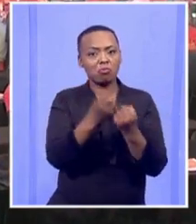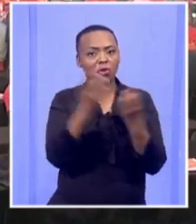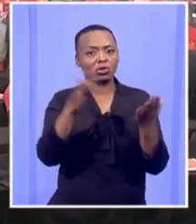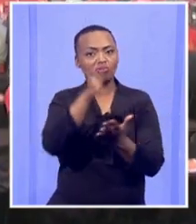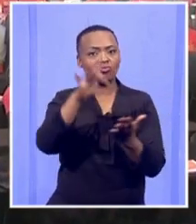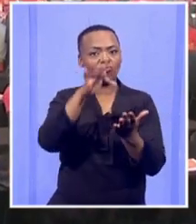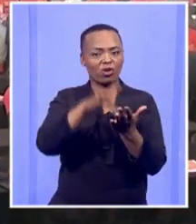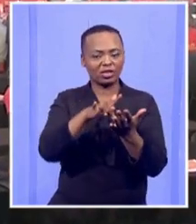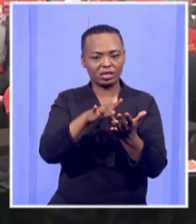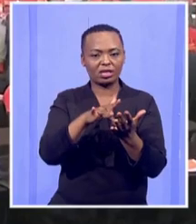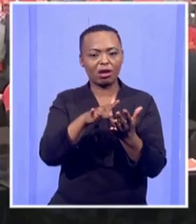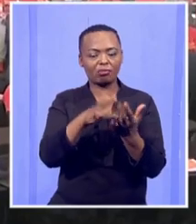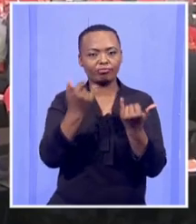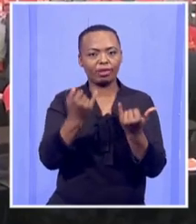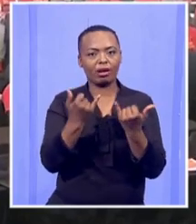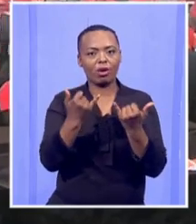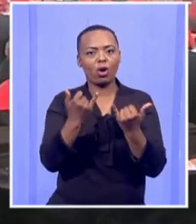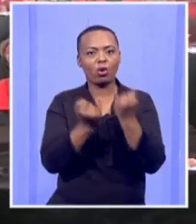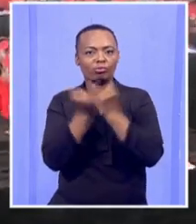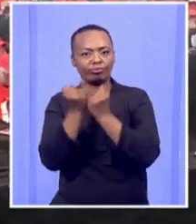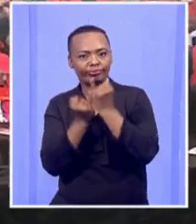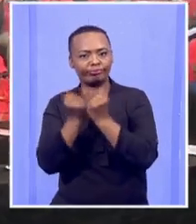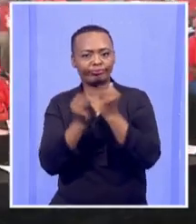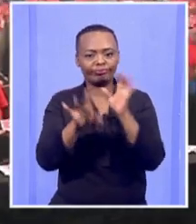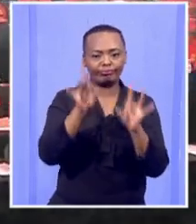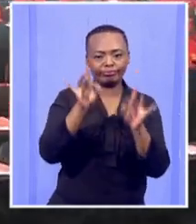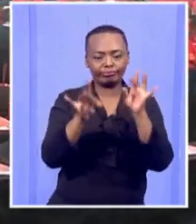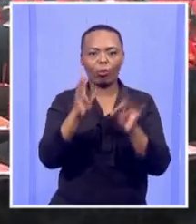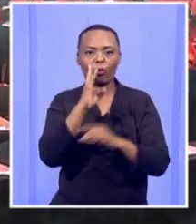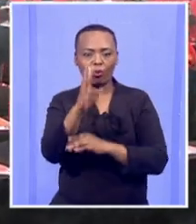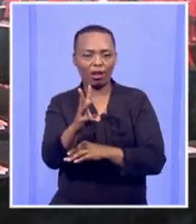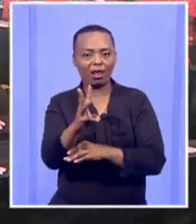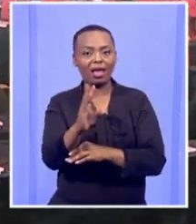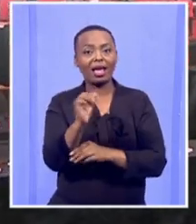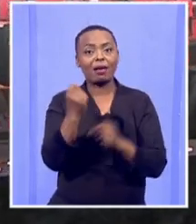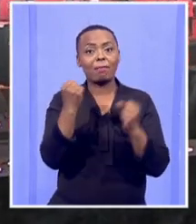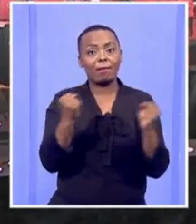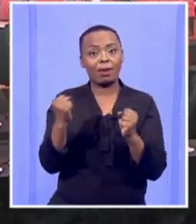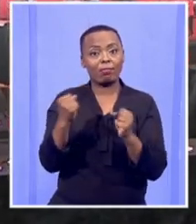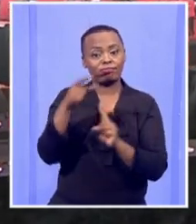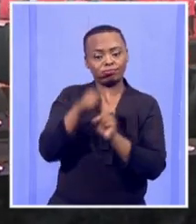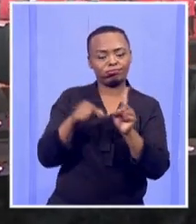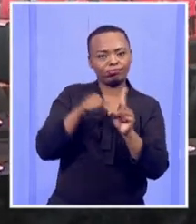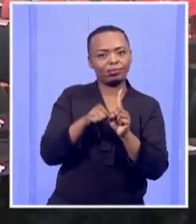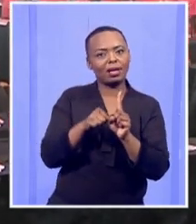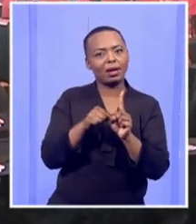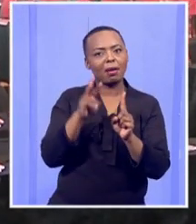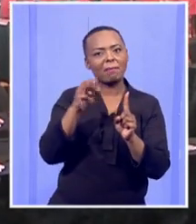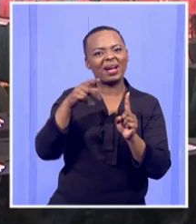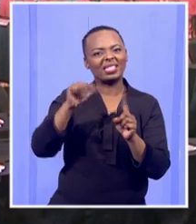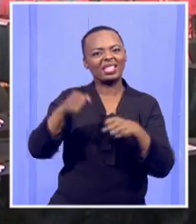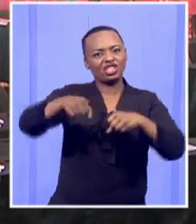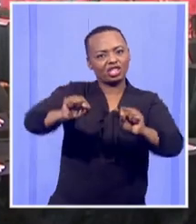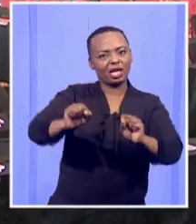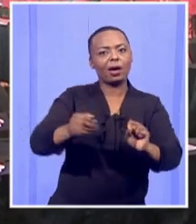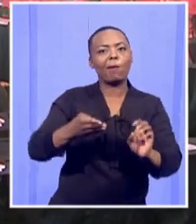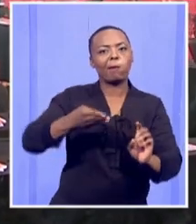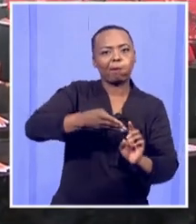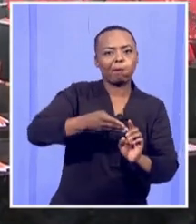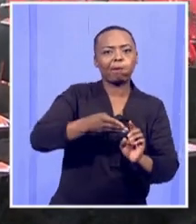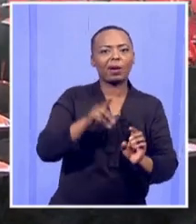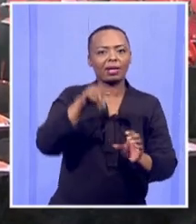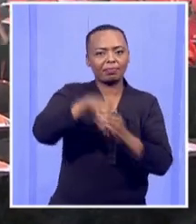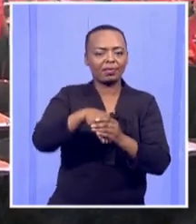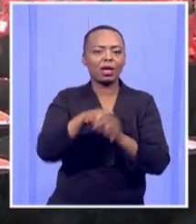or rather all of them, will be contested. We understand that the current chairperson, Mandisa Makessin, will also be standing